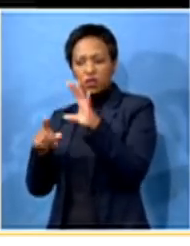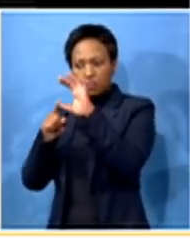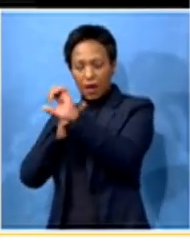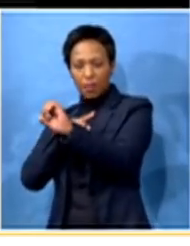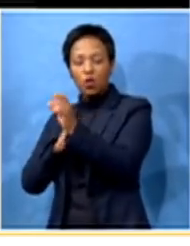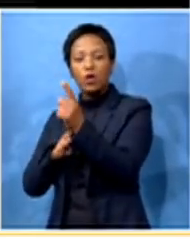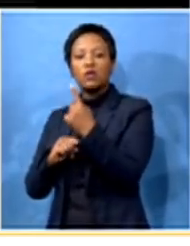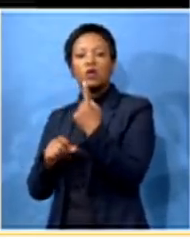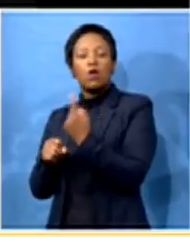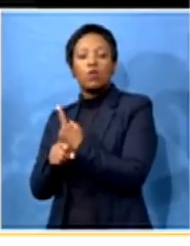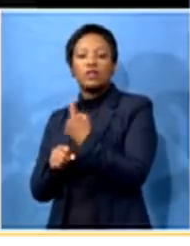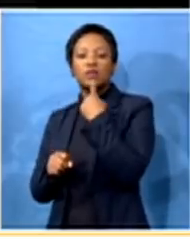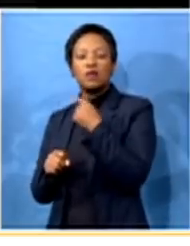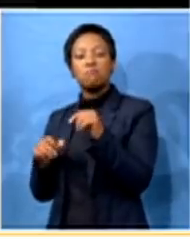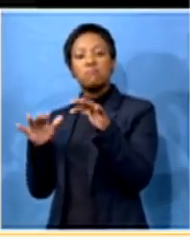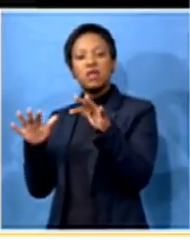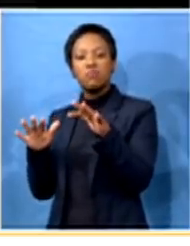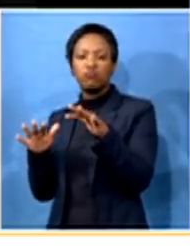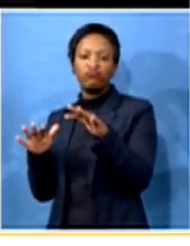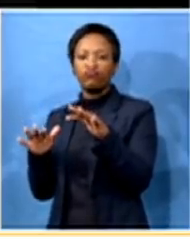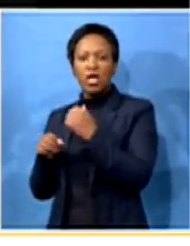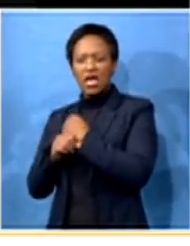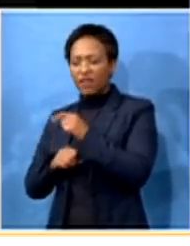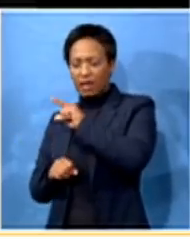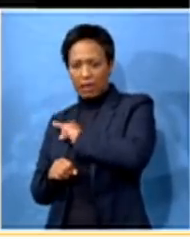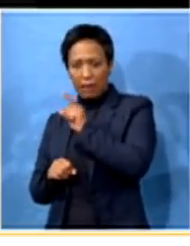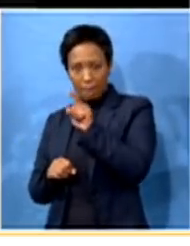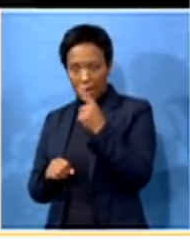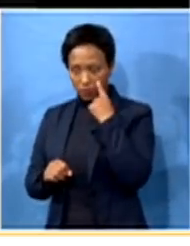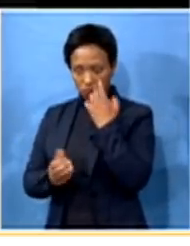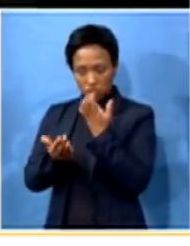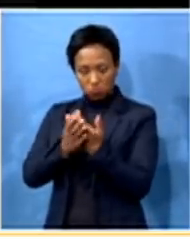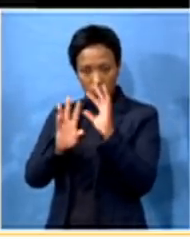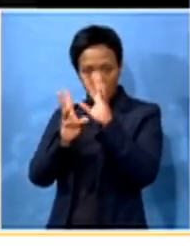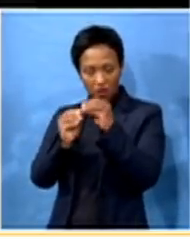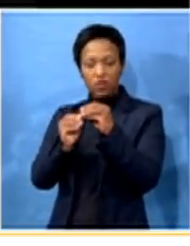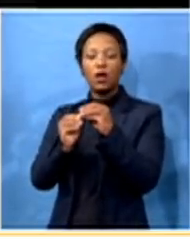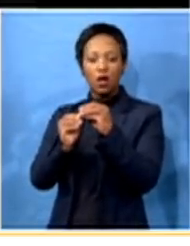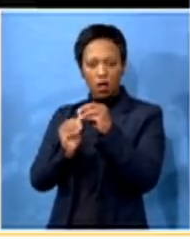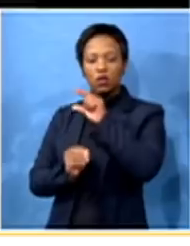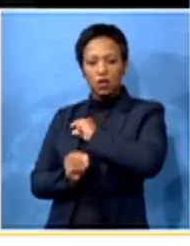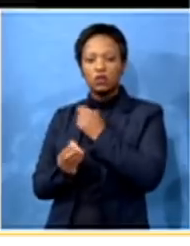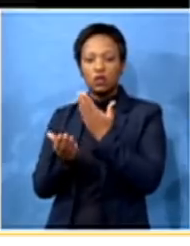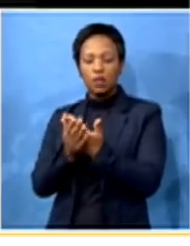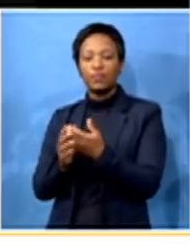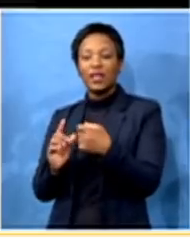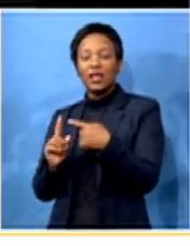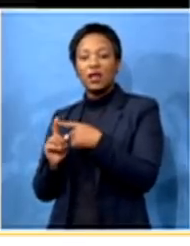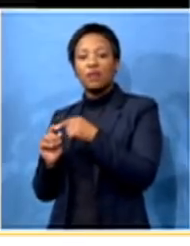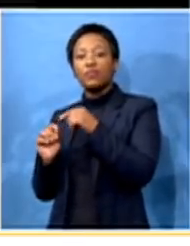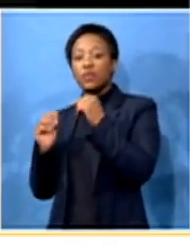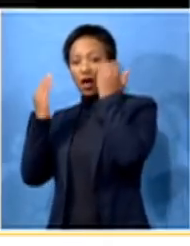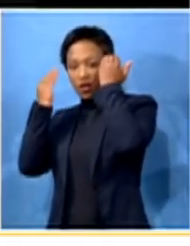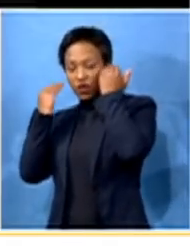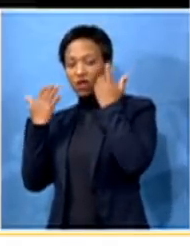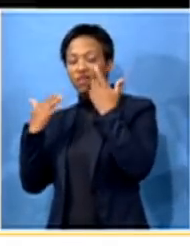always said is that people are innocent until proven guilty. And Advocate Piccoli clearly saying that that is the refuge